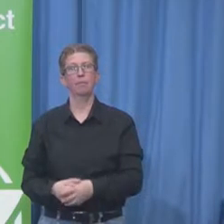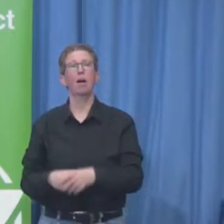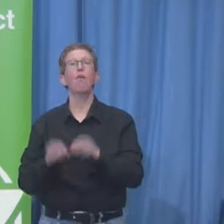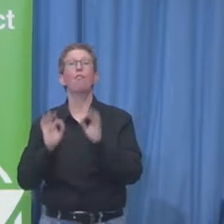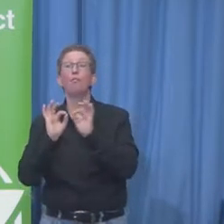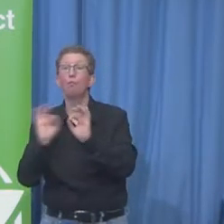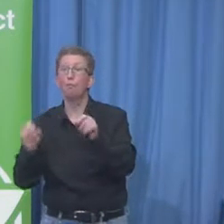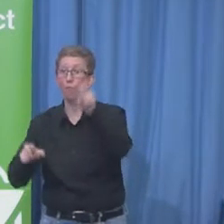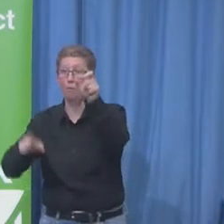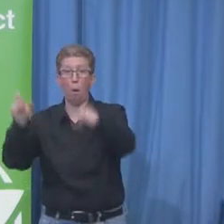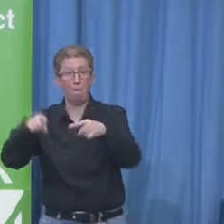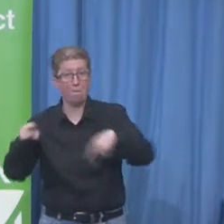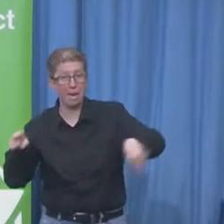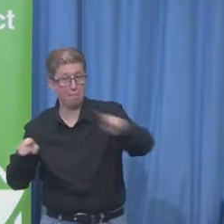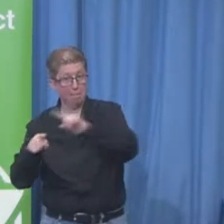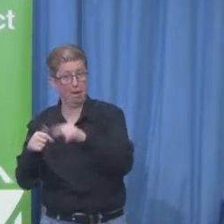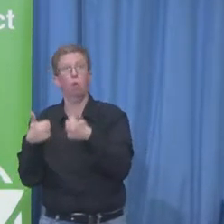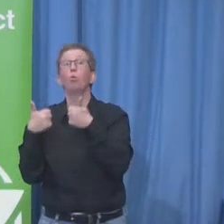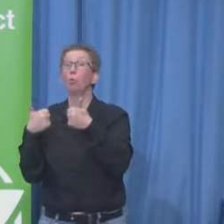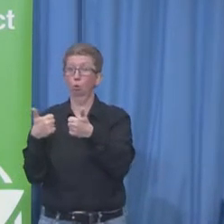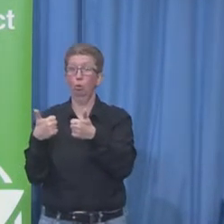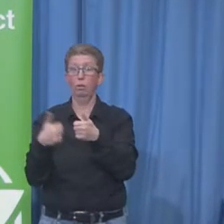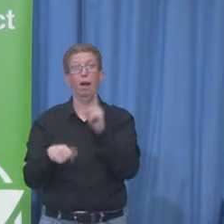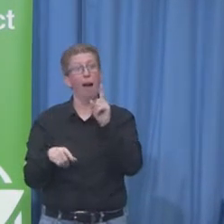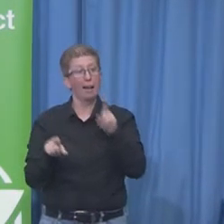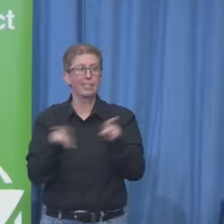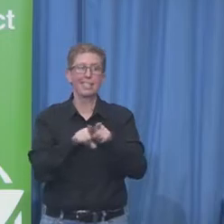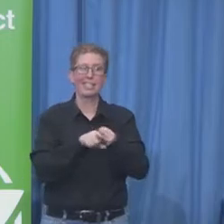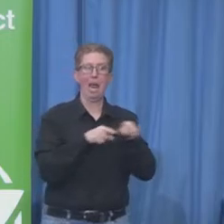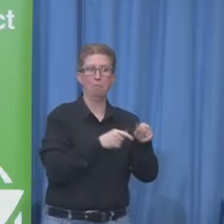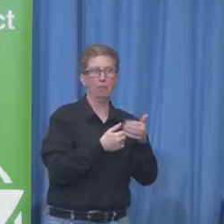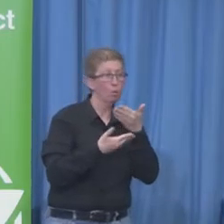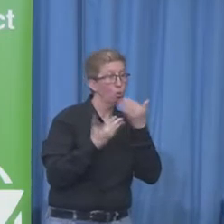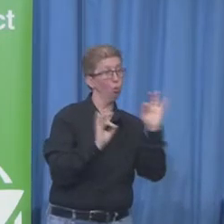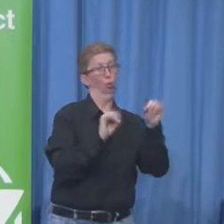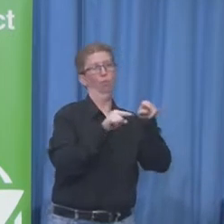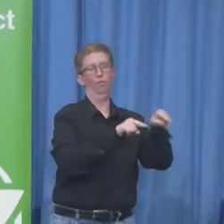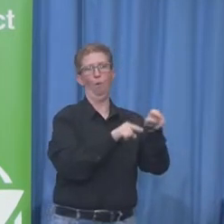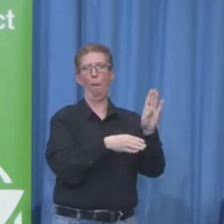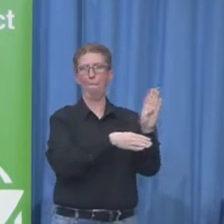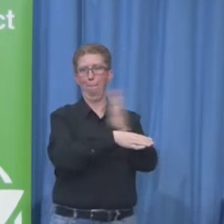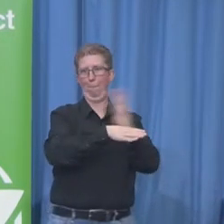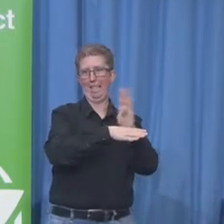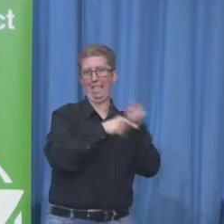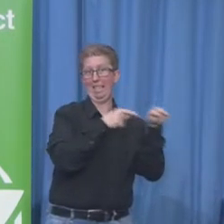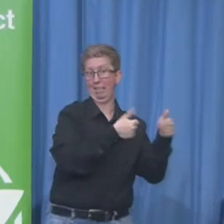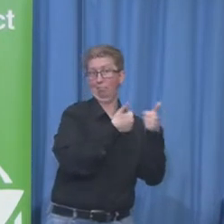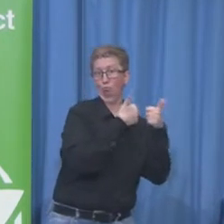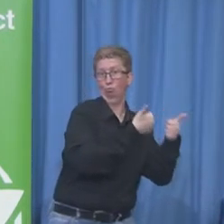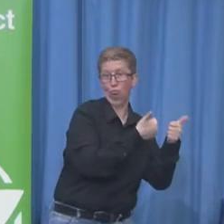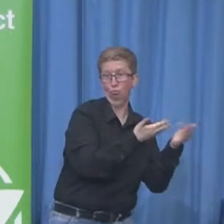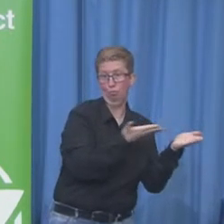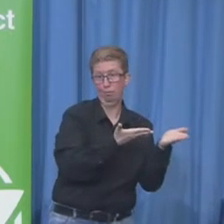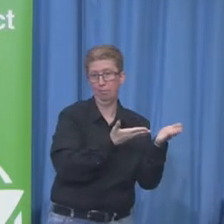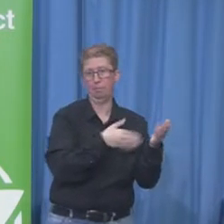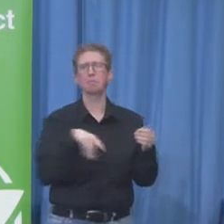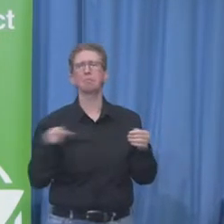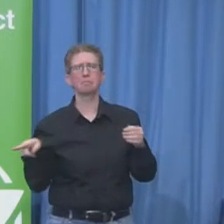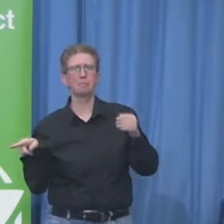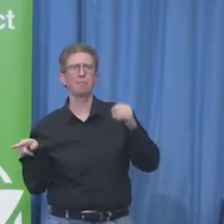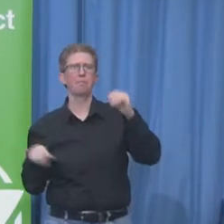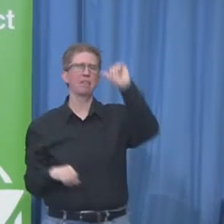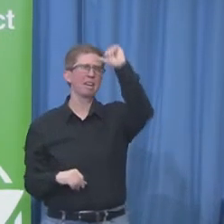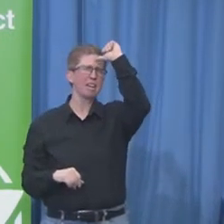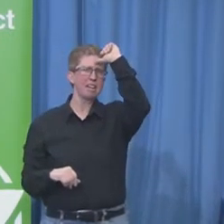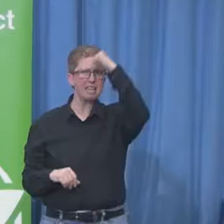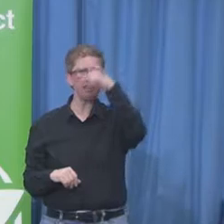example. So in Bangalore, India, like many technology companies, we have a technical center. And our technical assistance center is where you get routed